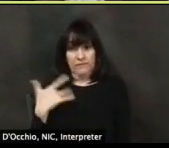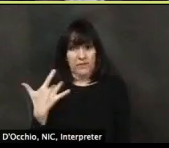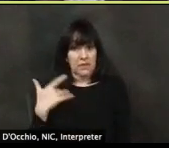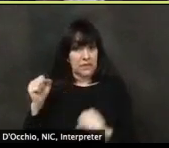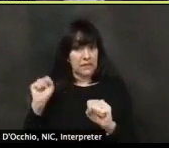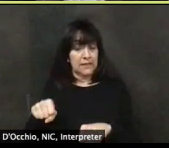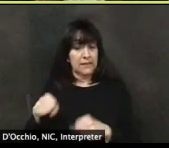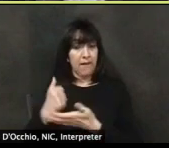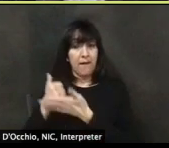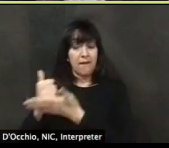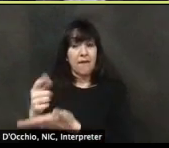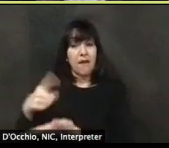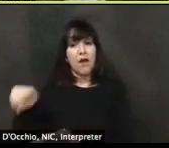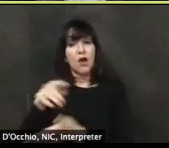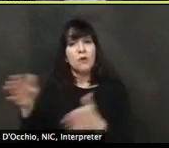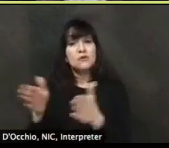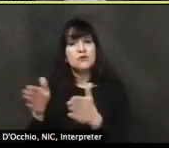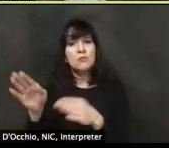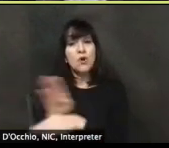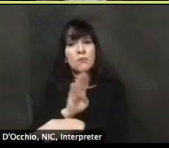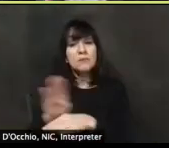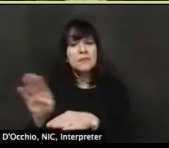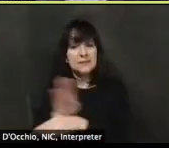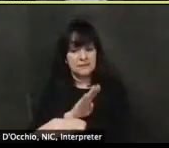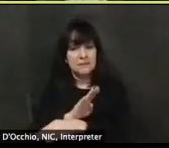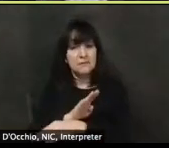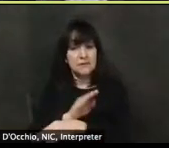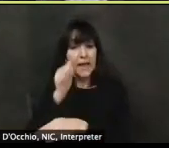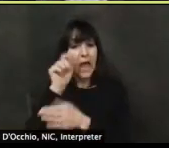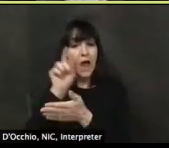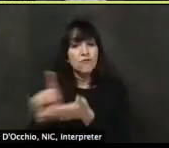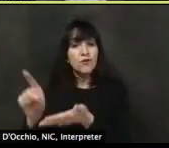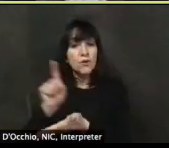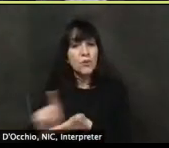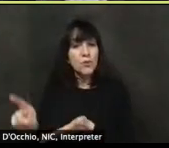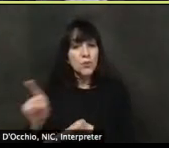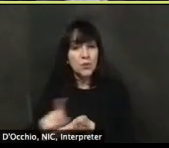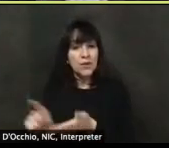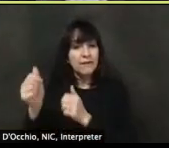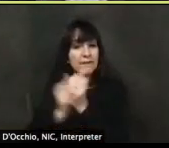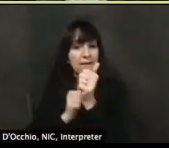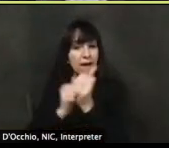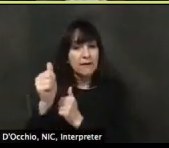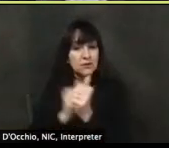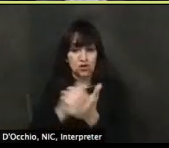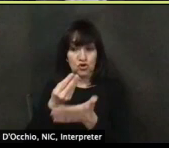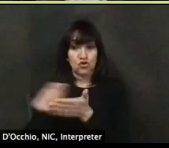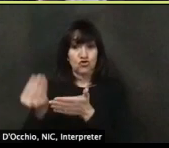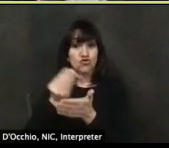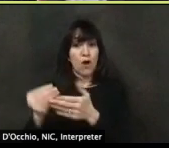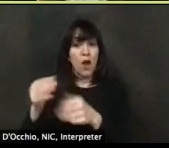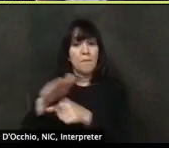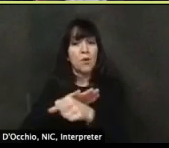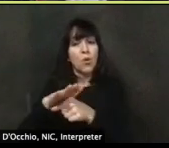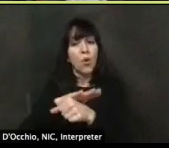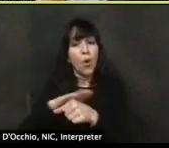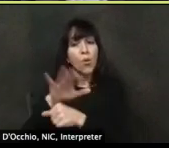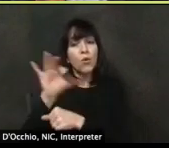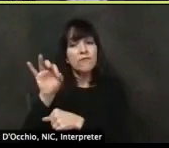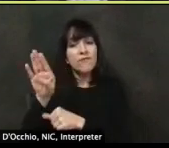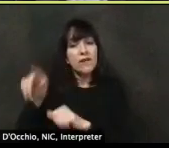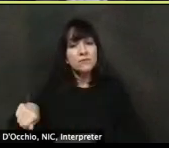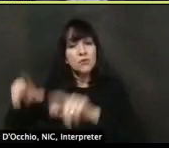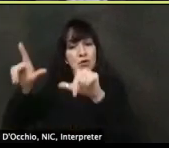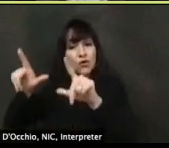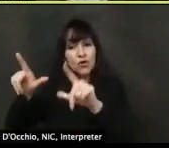businesses. Um, we're doing weekly, uh, uh, shop local Delaware contests on, on our Facebook page where folks can, uh, if they